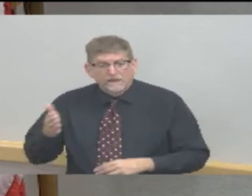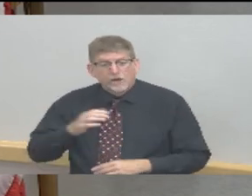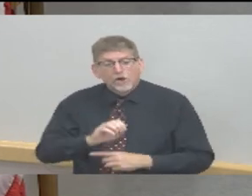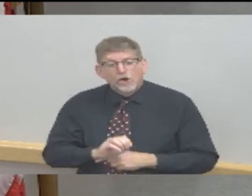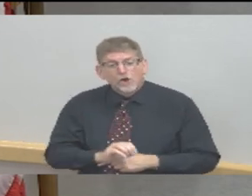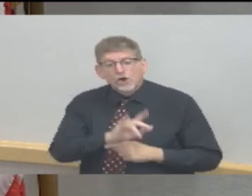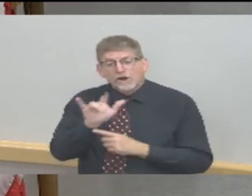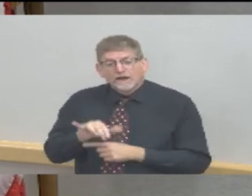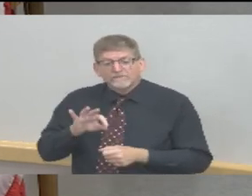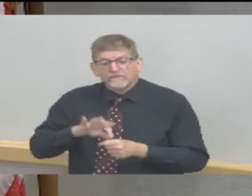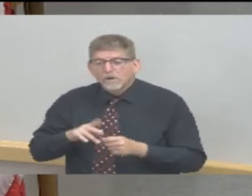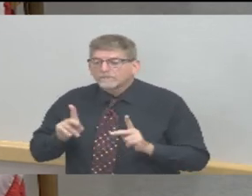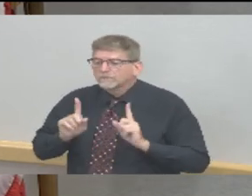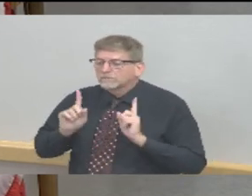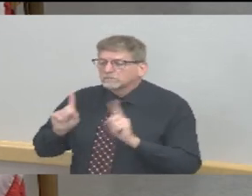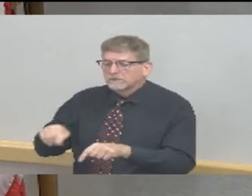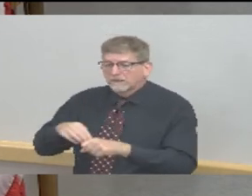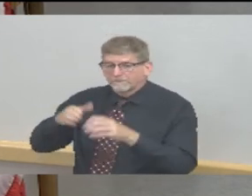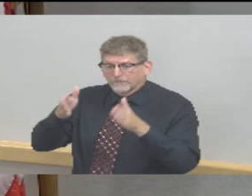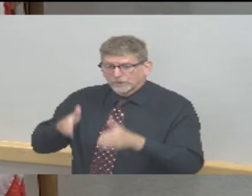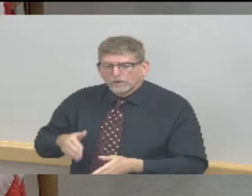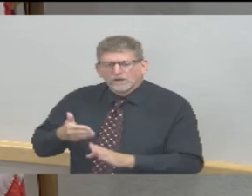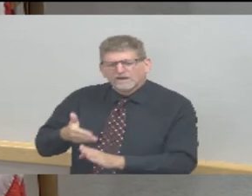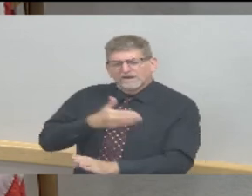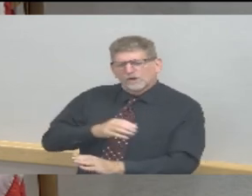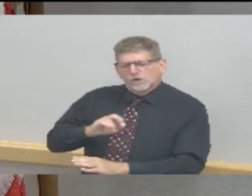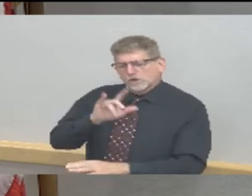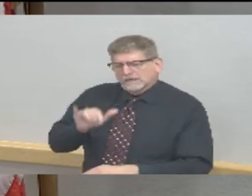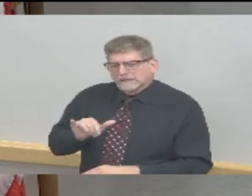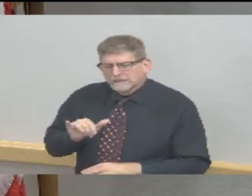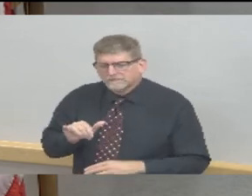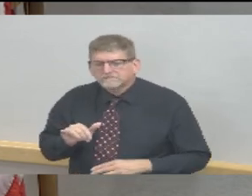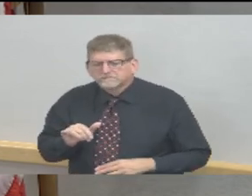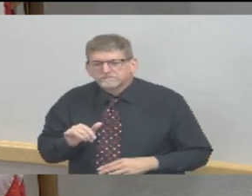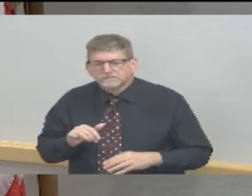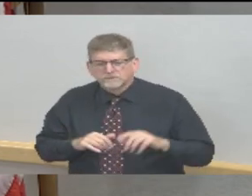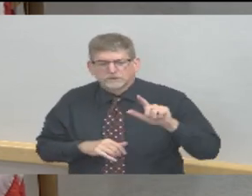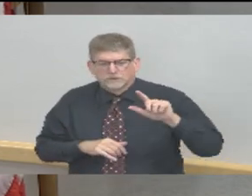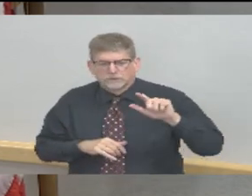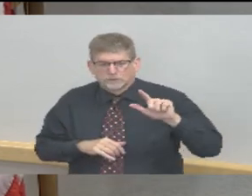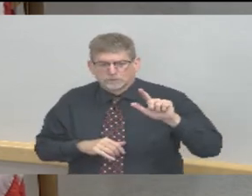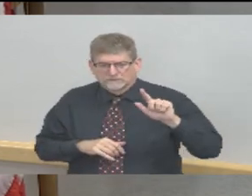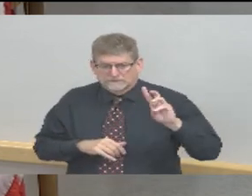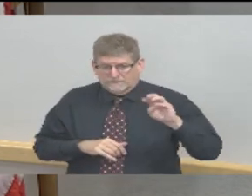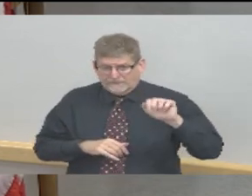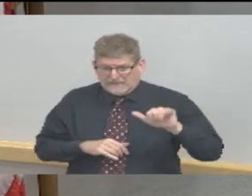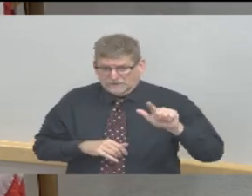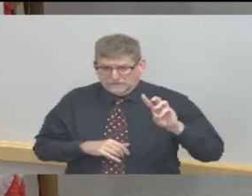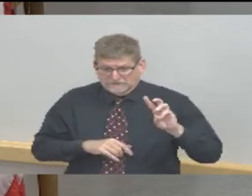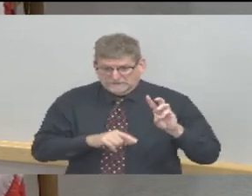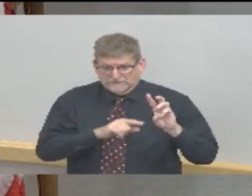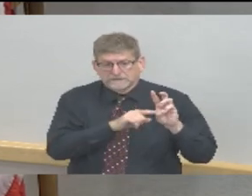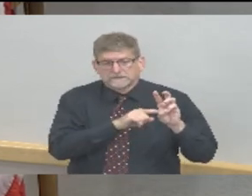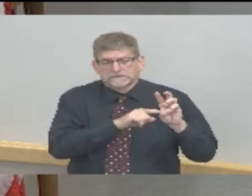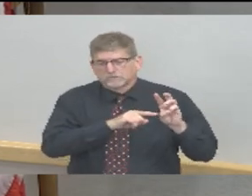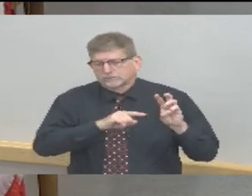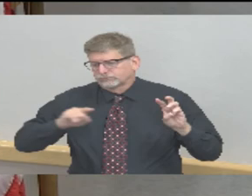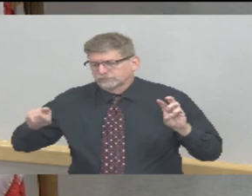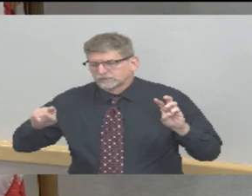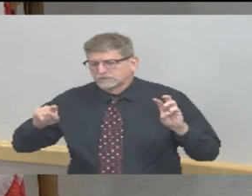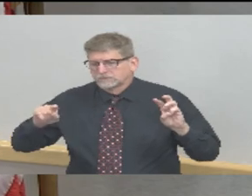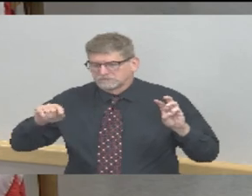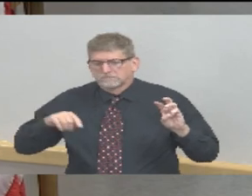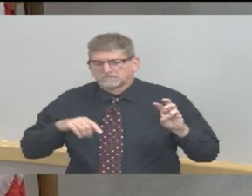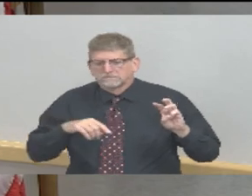County's early vote sites beginning on the 26th, and that information can be